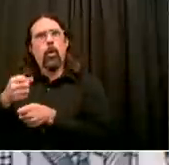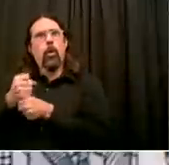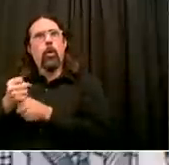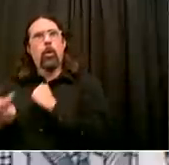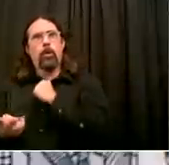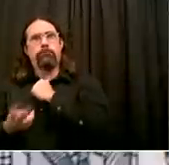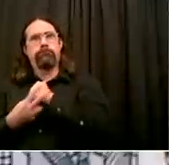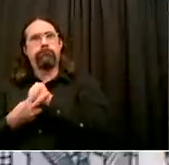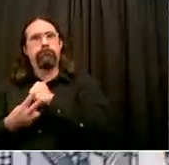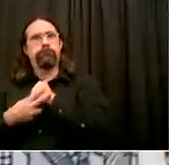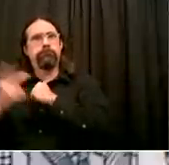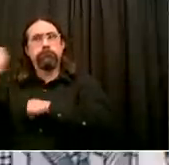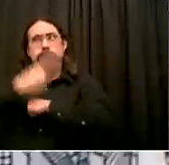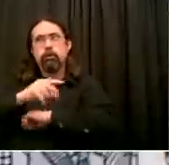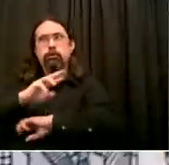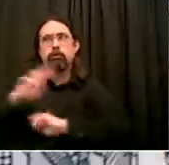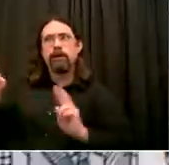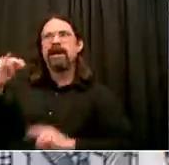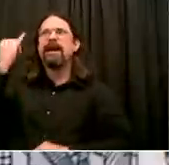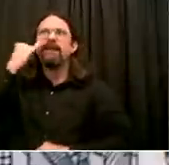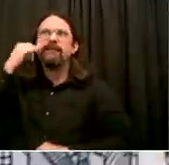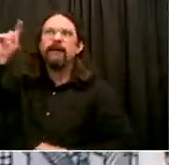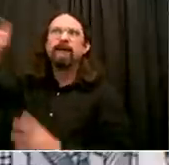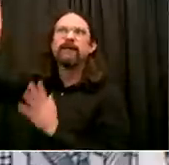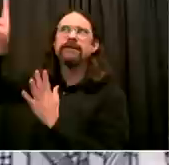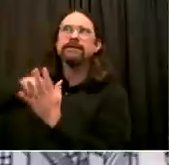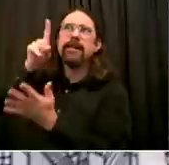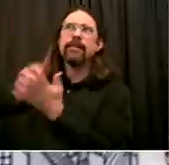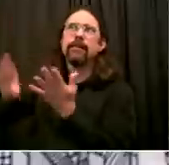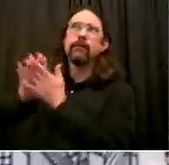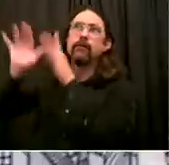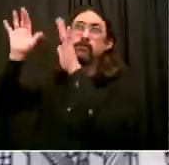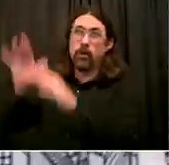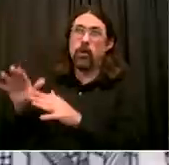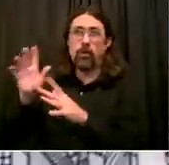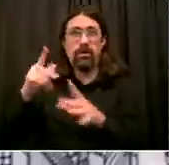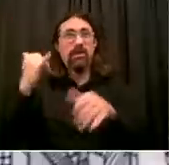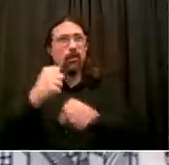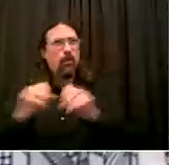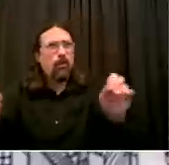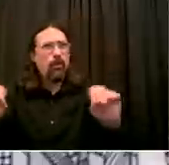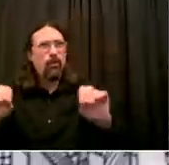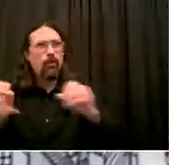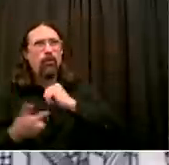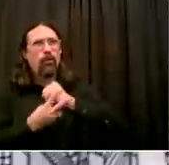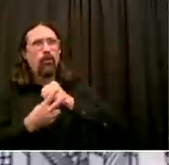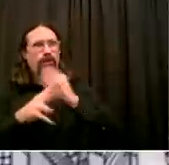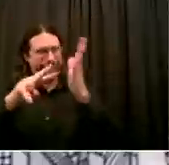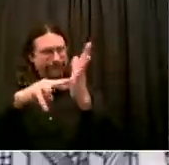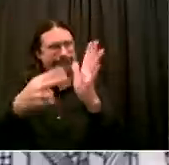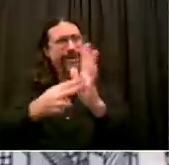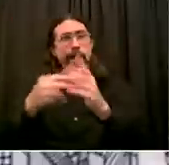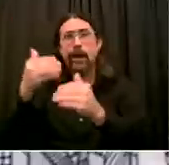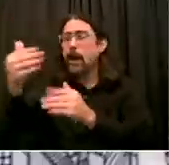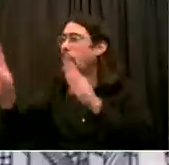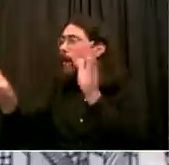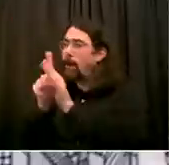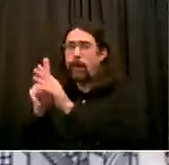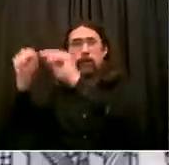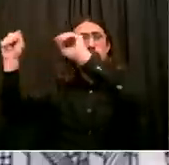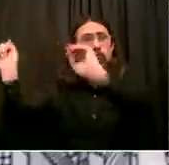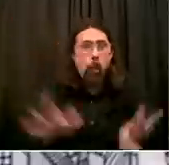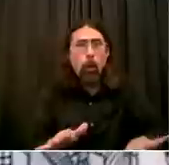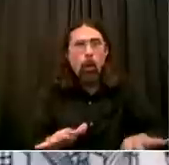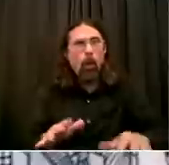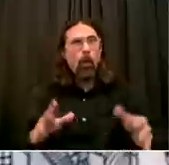learning access on those days? James, look, first of all, yeah, you're right. Instead of the traditional snow day